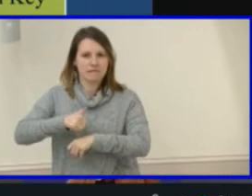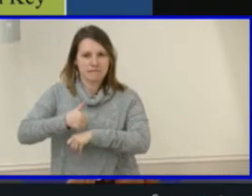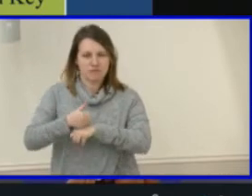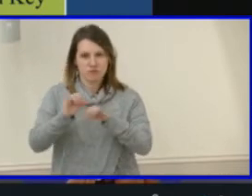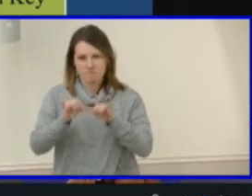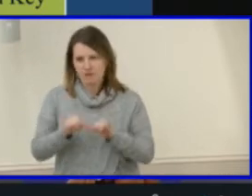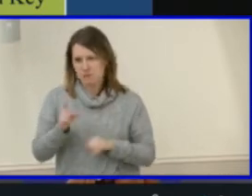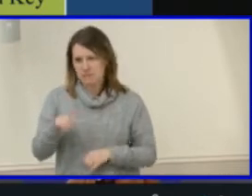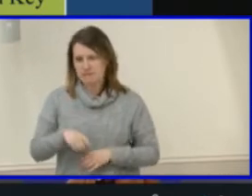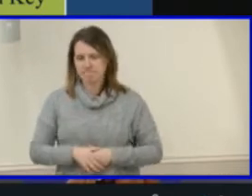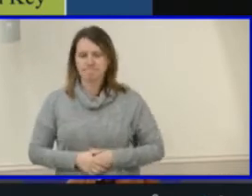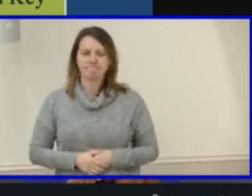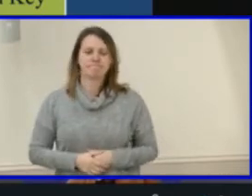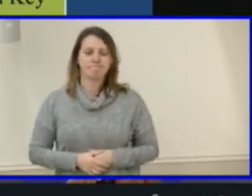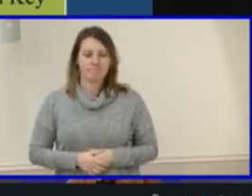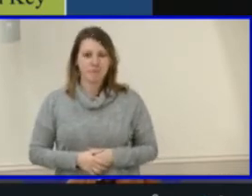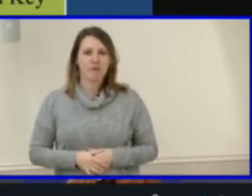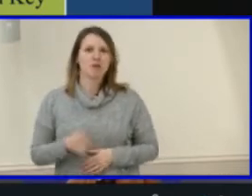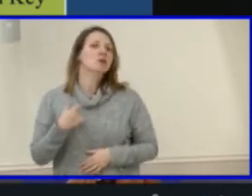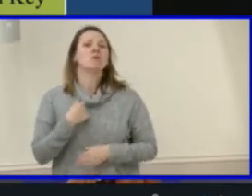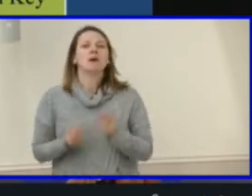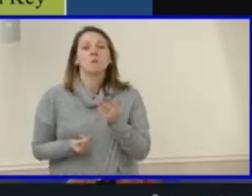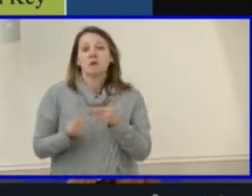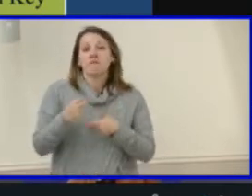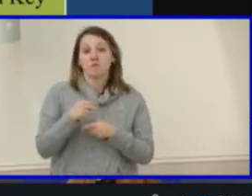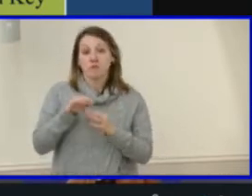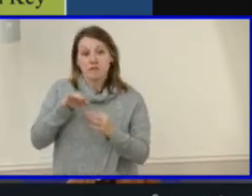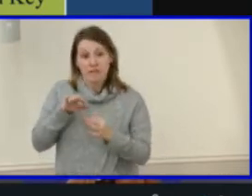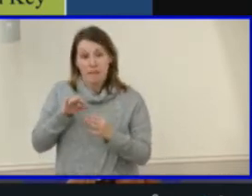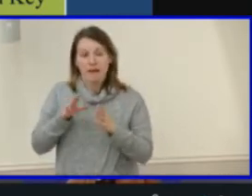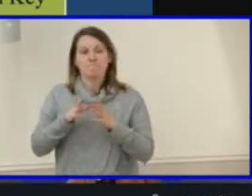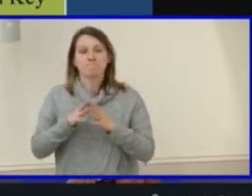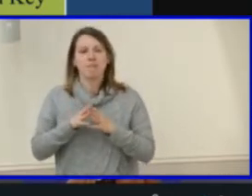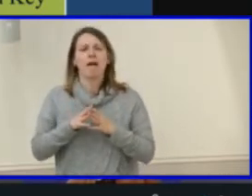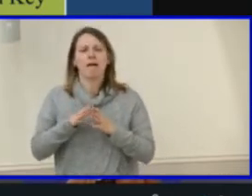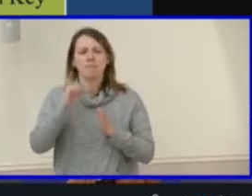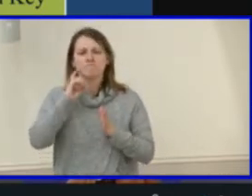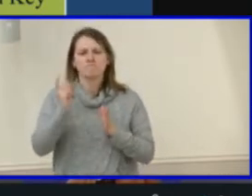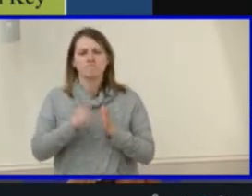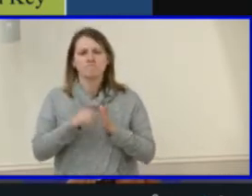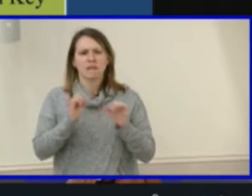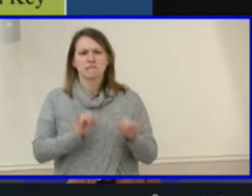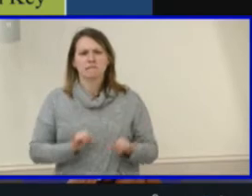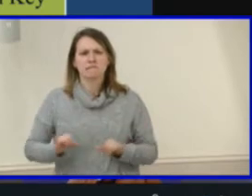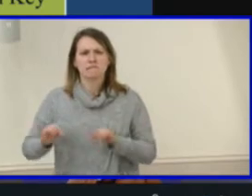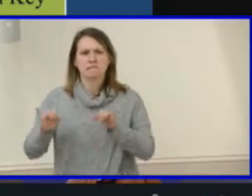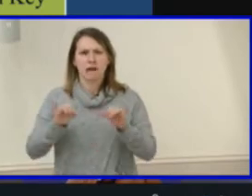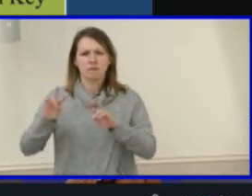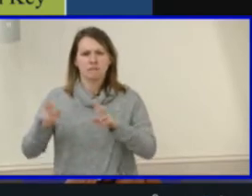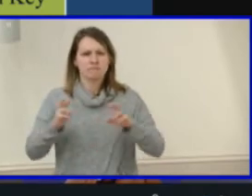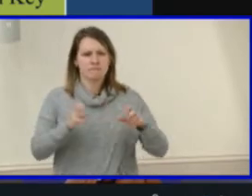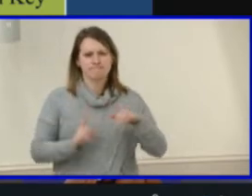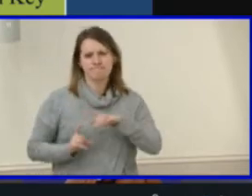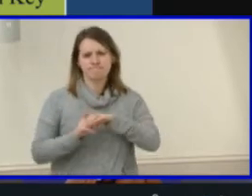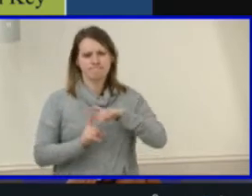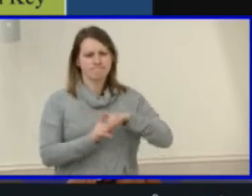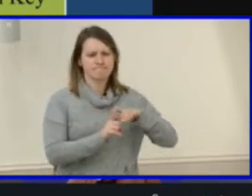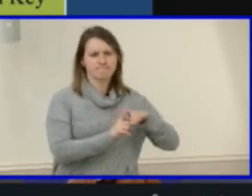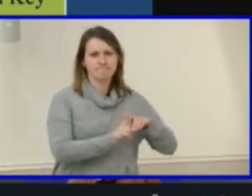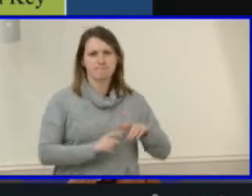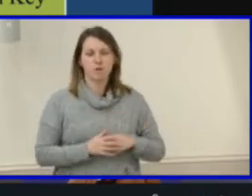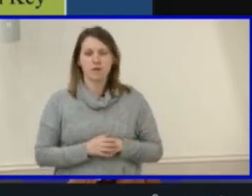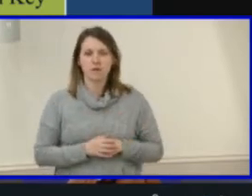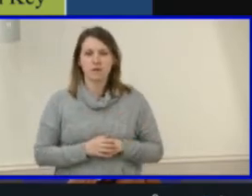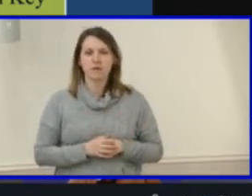In reviewing the committee's feedback, we found some common themes across our breakout groups. Generally, the